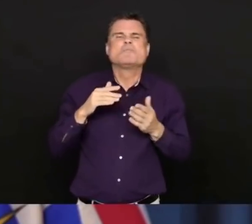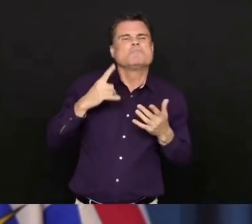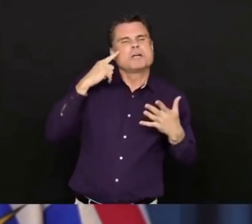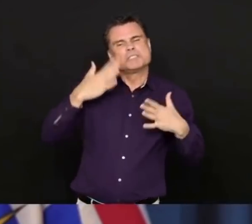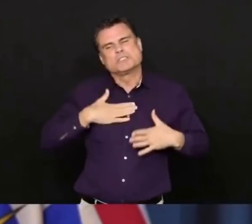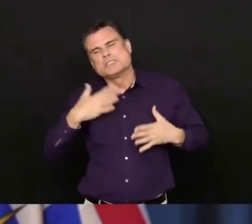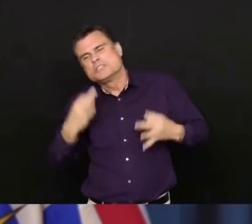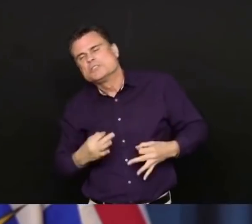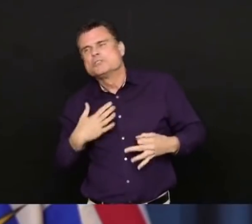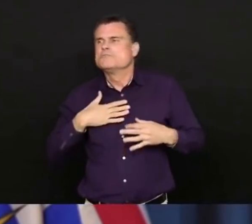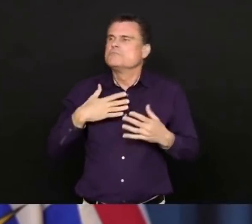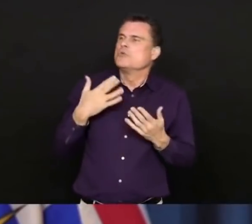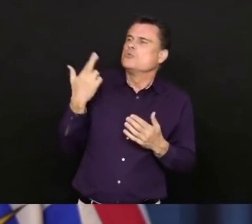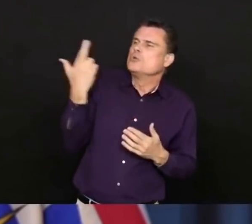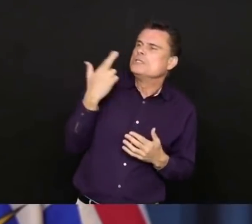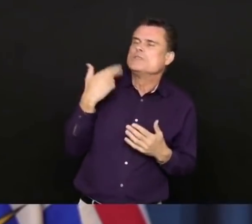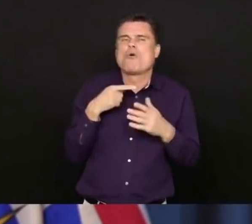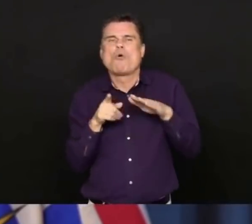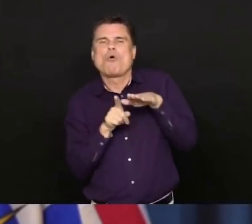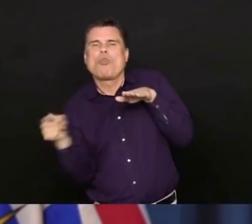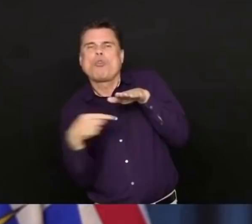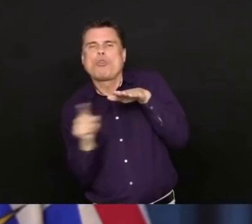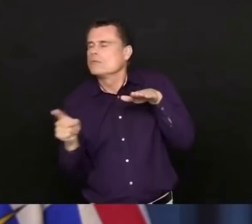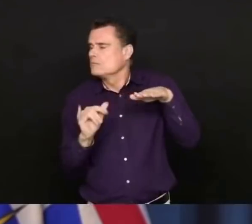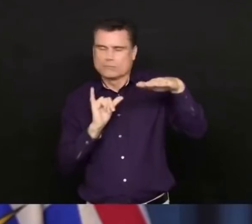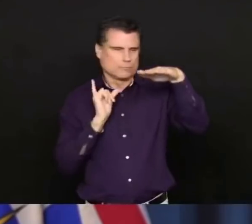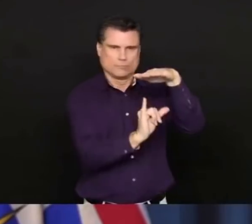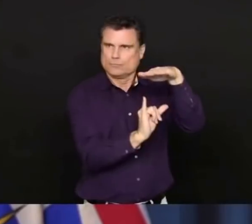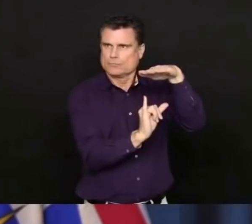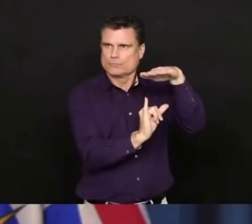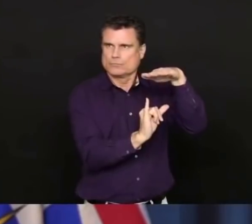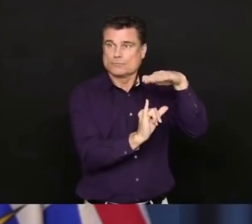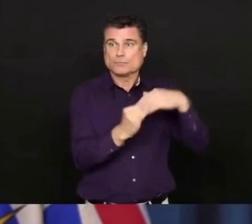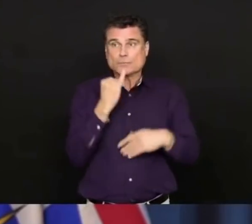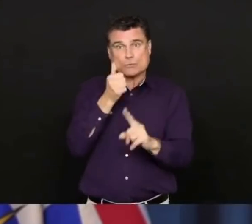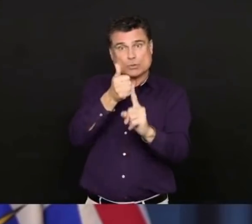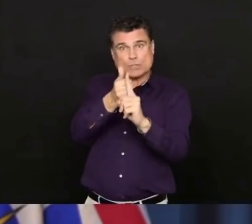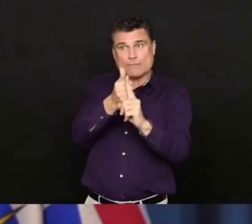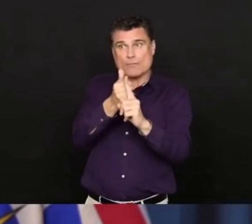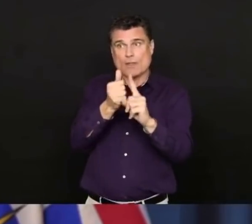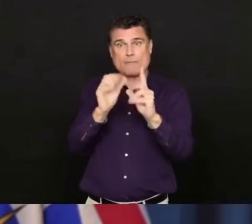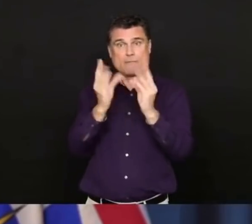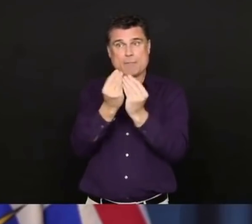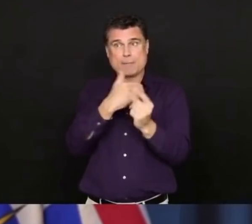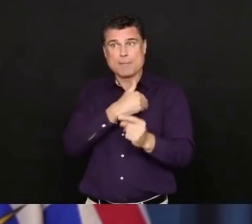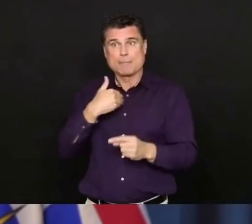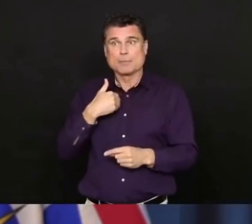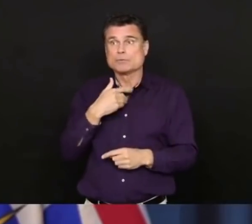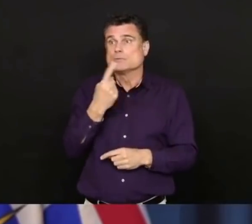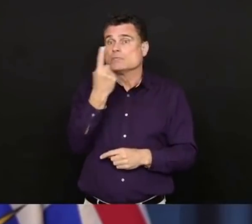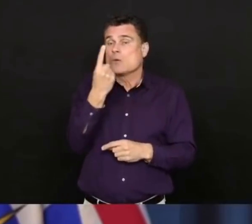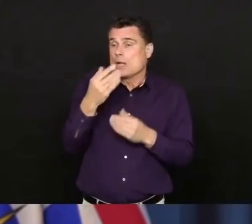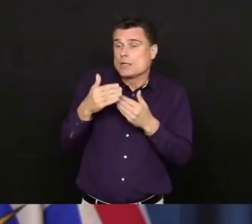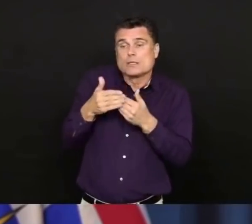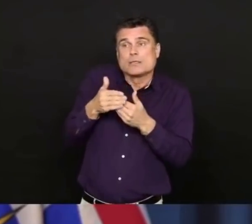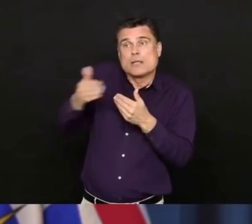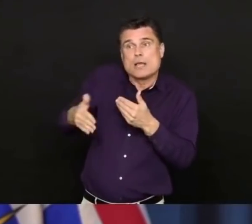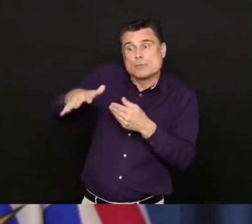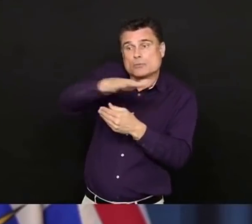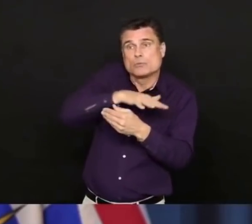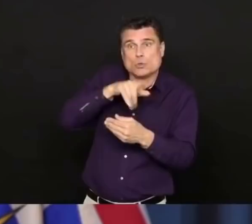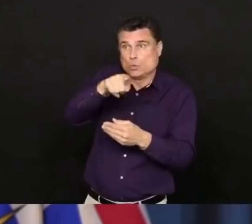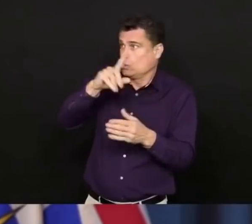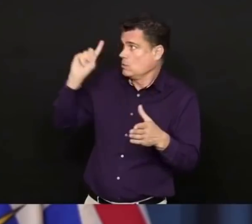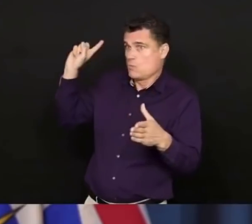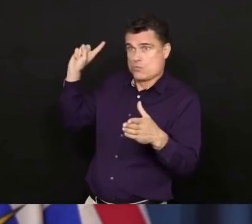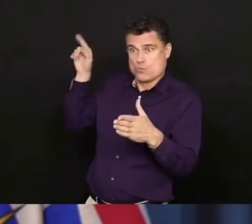That's how we protect our families, that's how we protect our communities. And that is without question and without exception. And